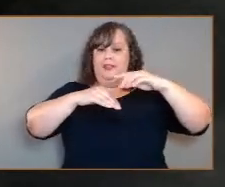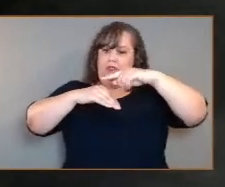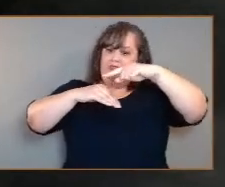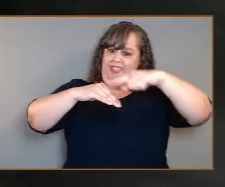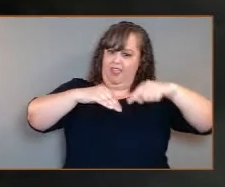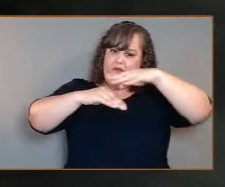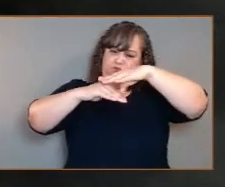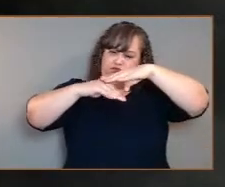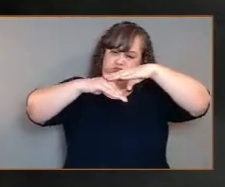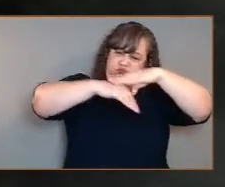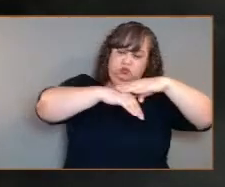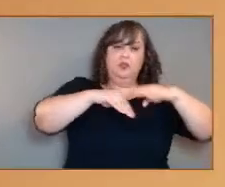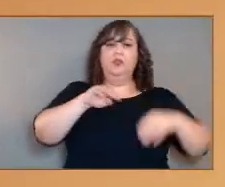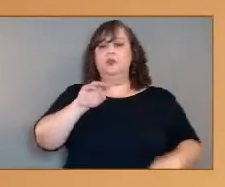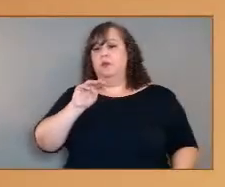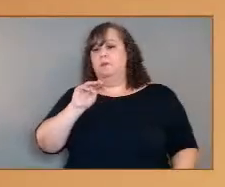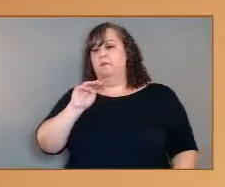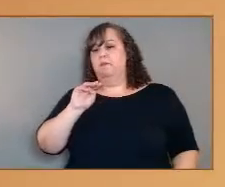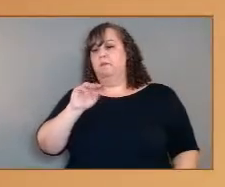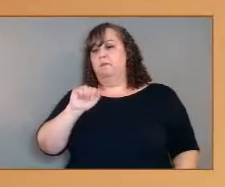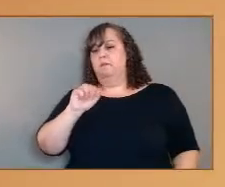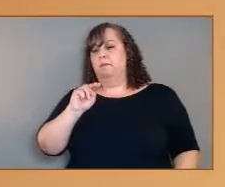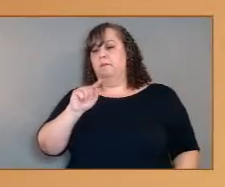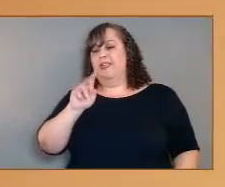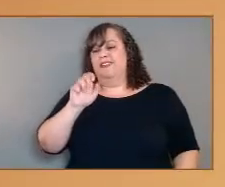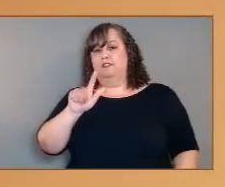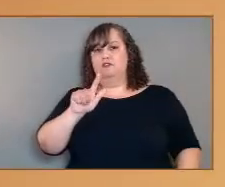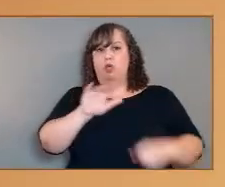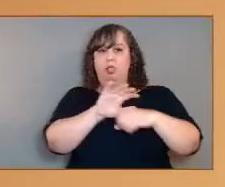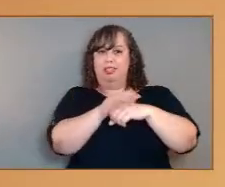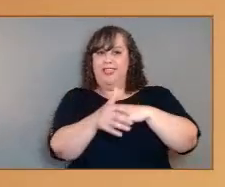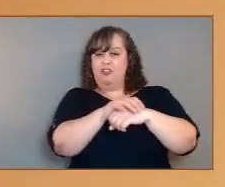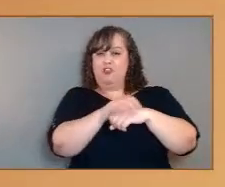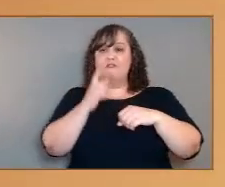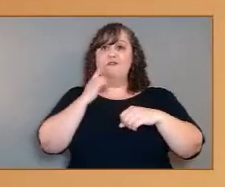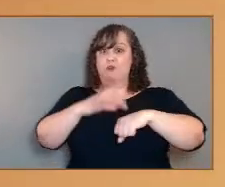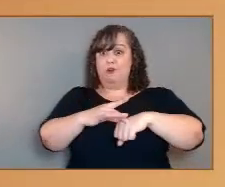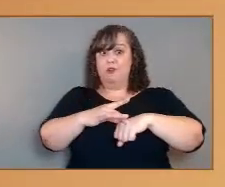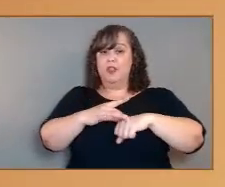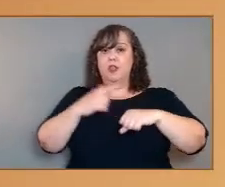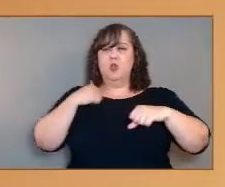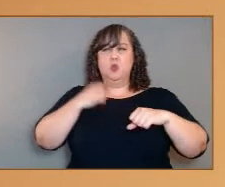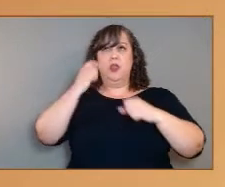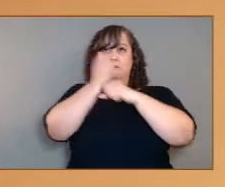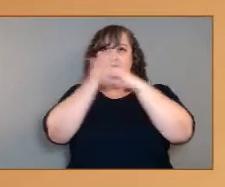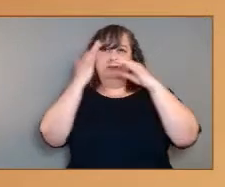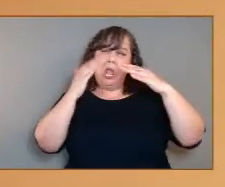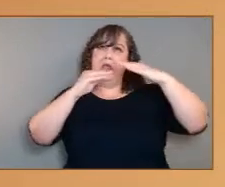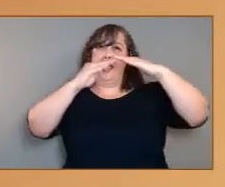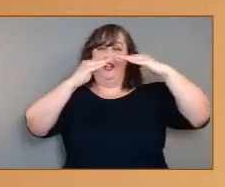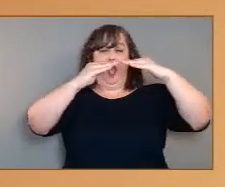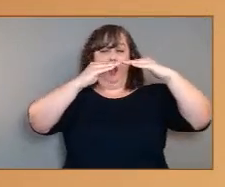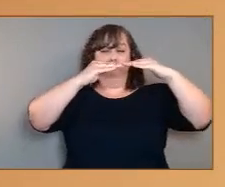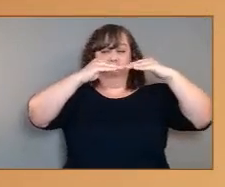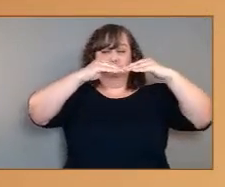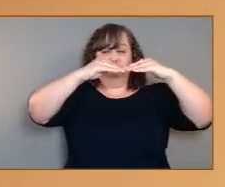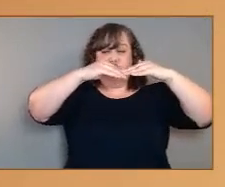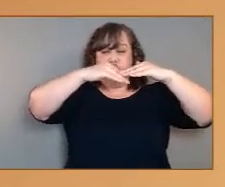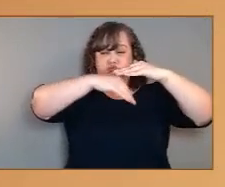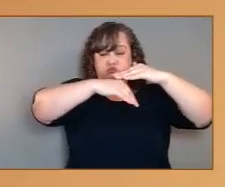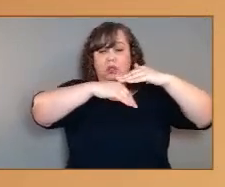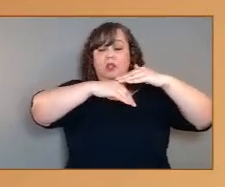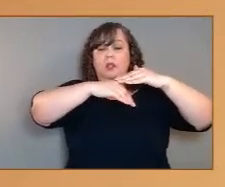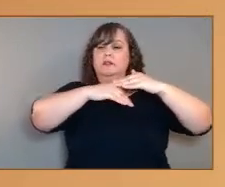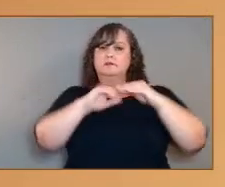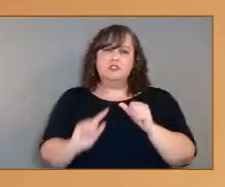And we think that that step of one plate sinking into the mantle is the very first step in plate tectonics that has,